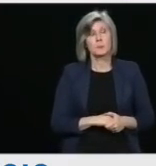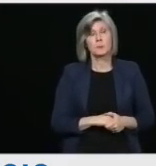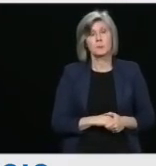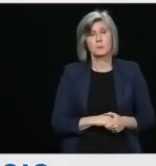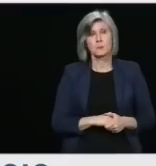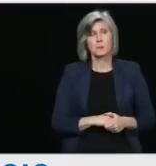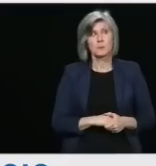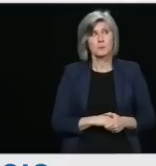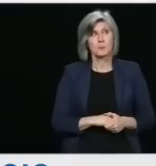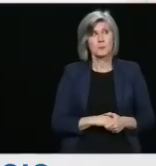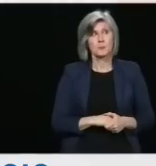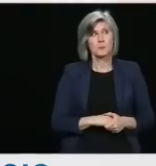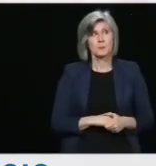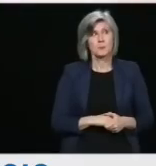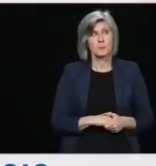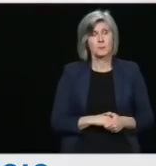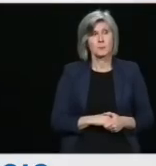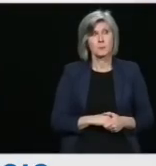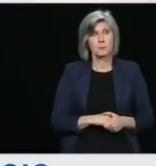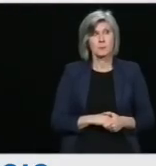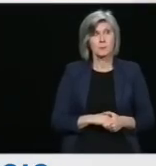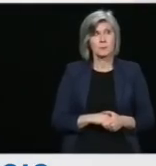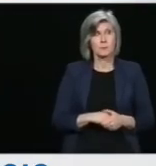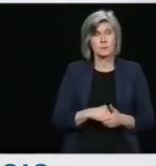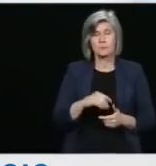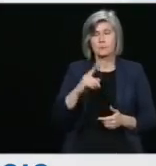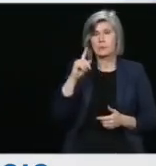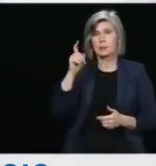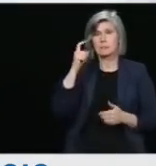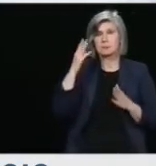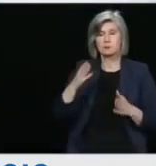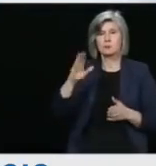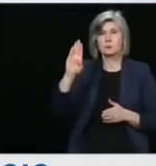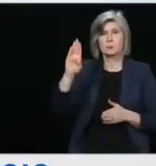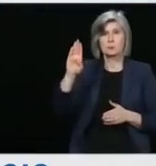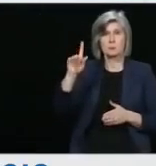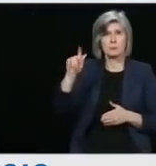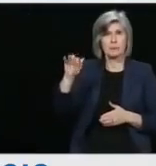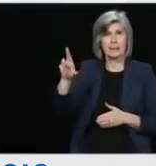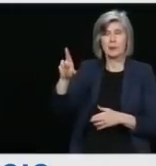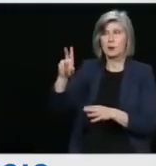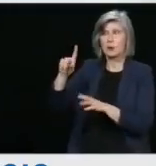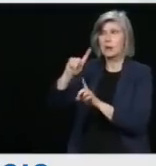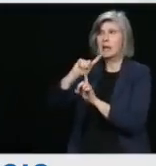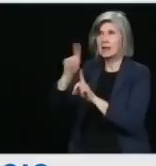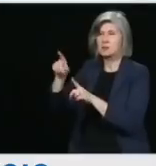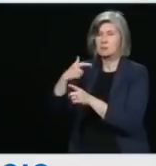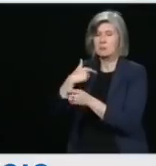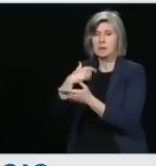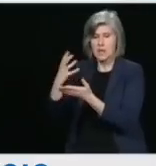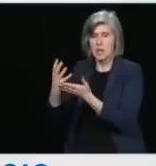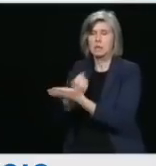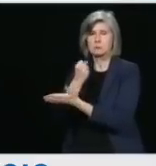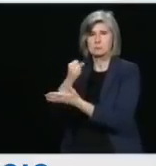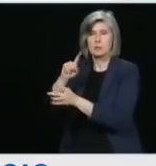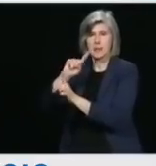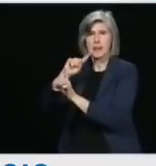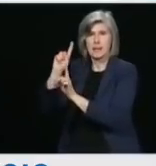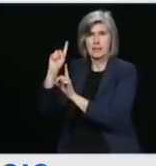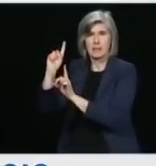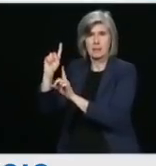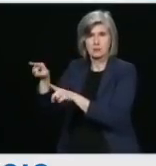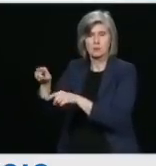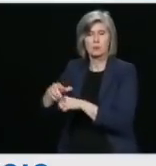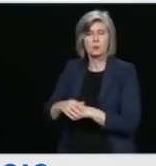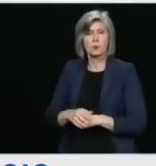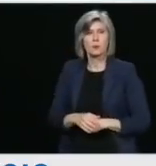Well, Jim, if I may, this is Bill Blair, and I'd like to answer that question. First of all, as we've indicated, this was